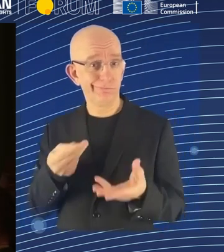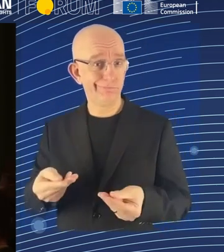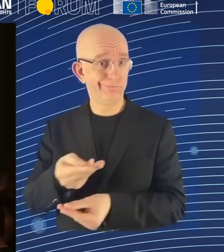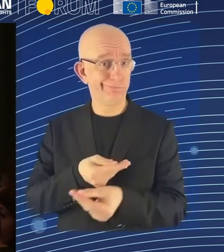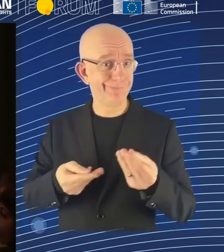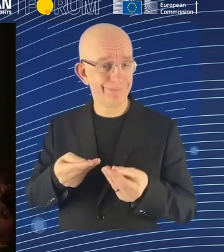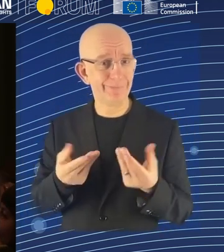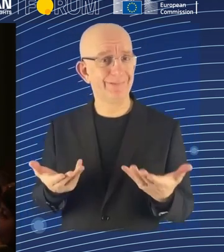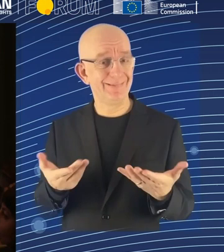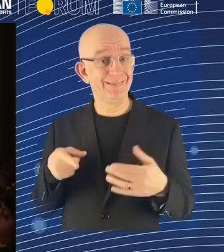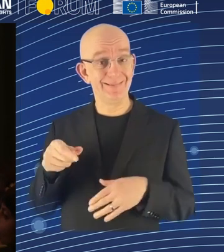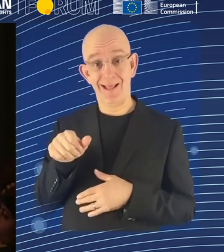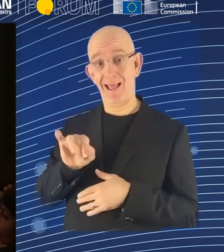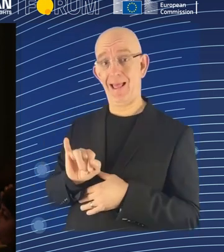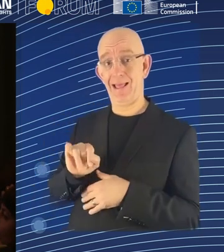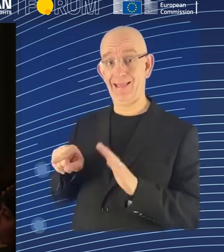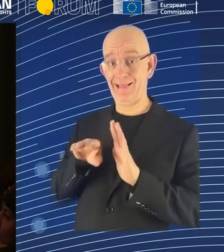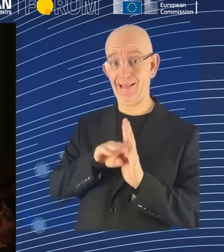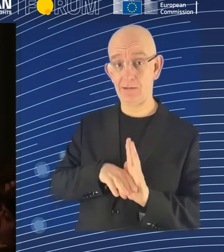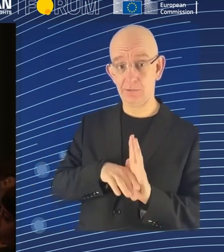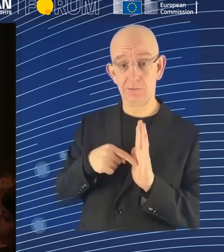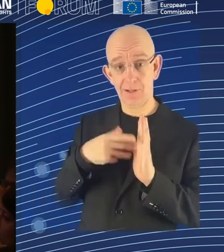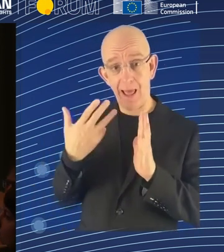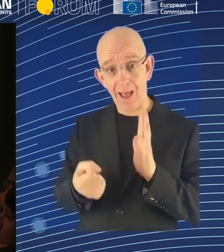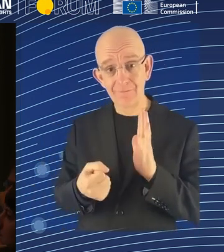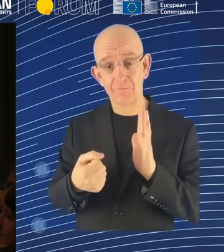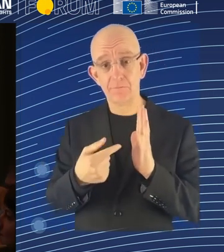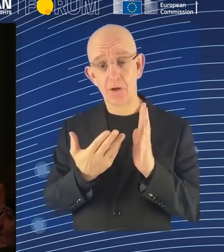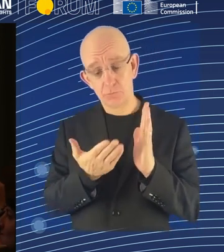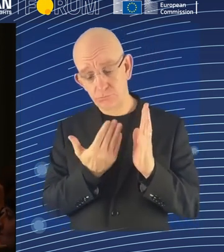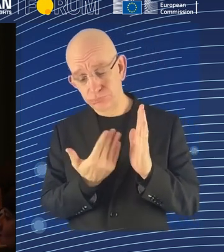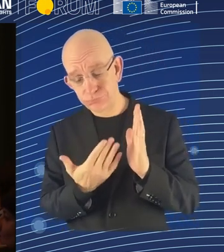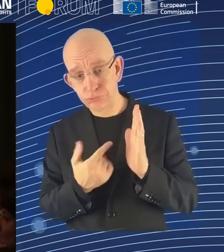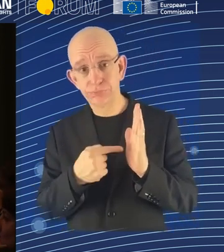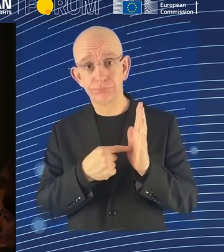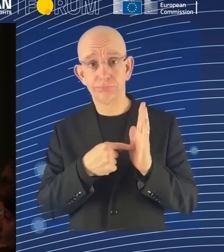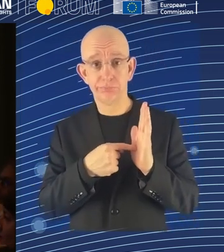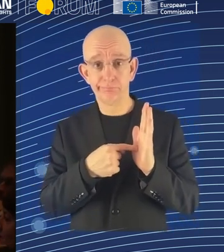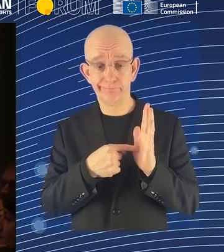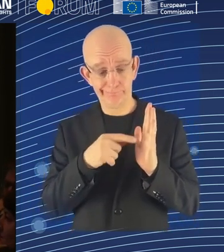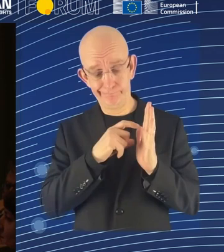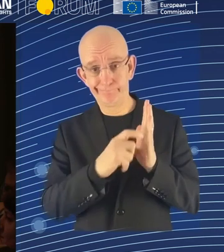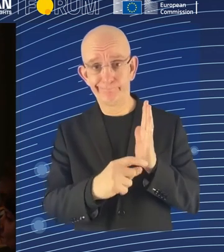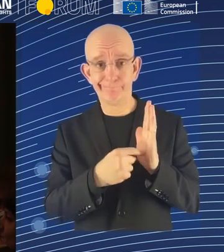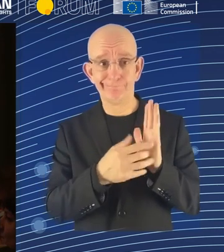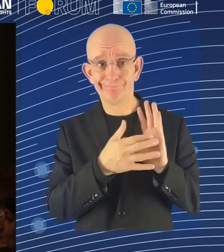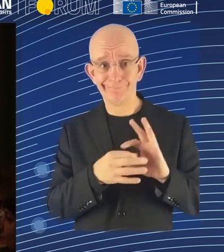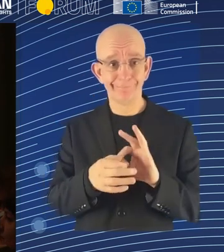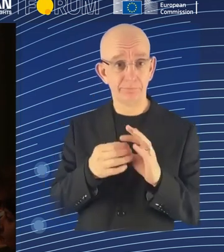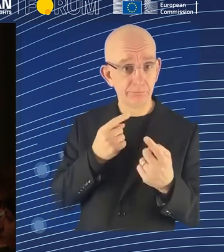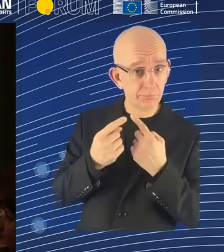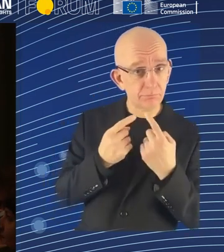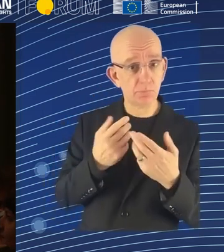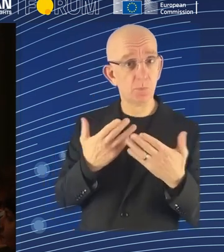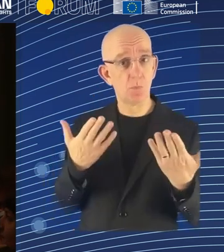and what would you say, whether the chapter of algorithmic management is enough to regulate the